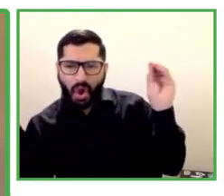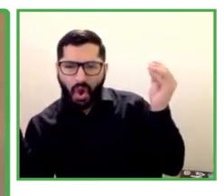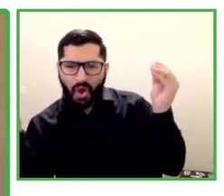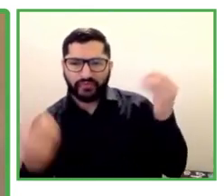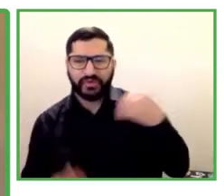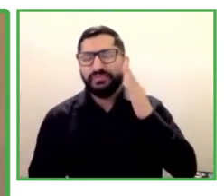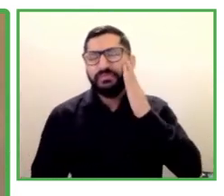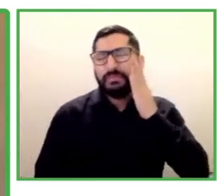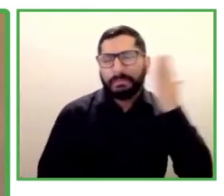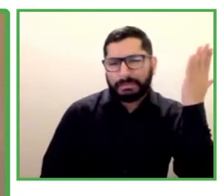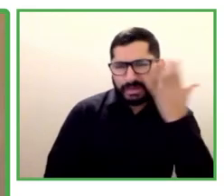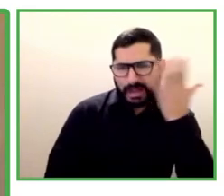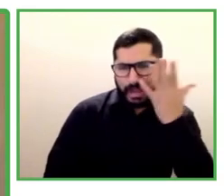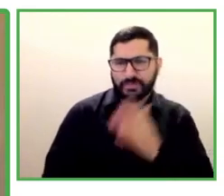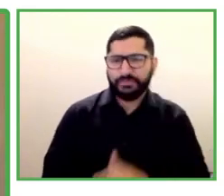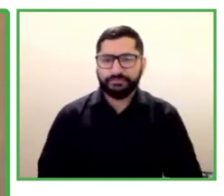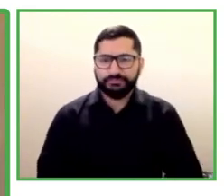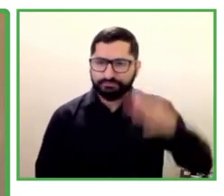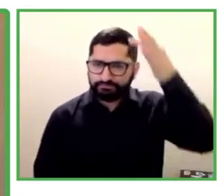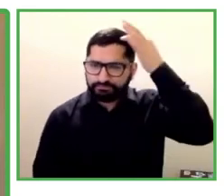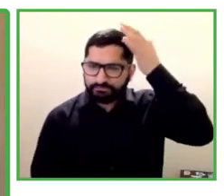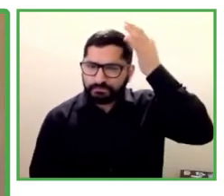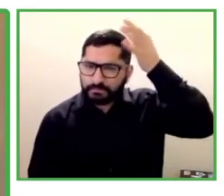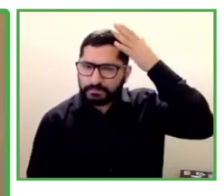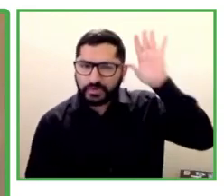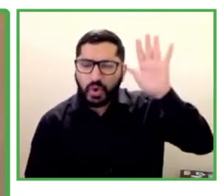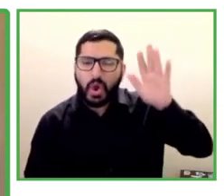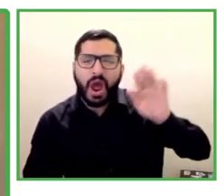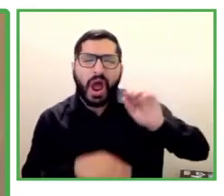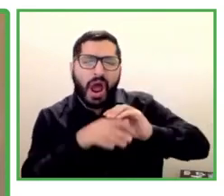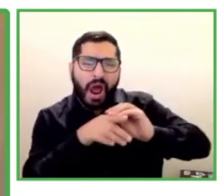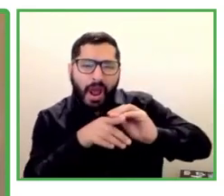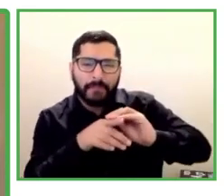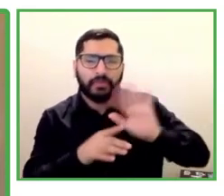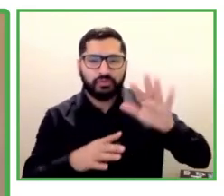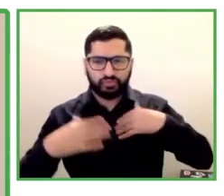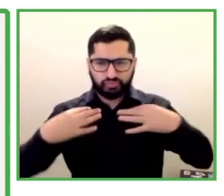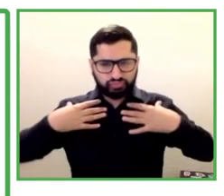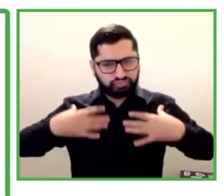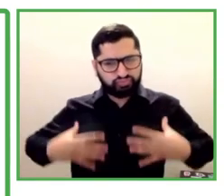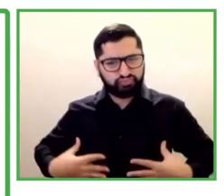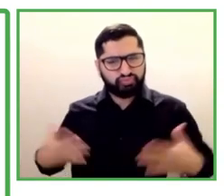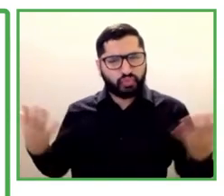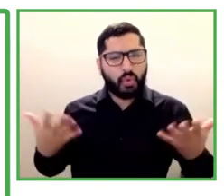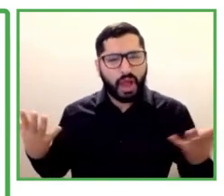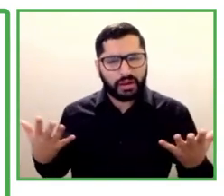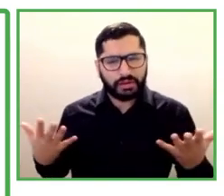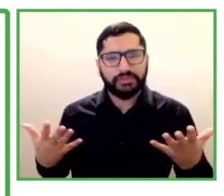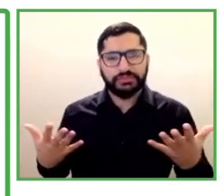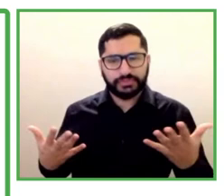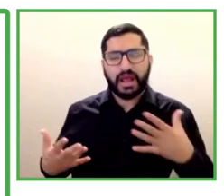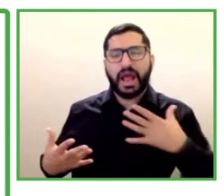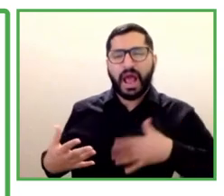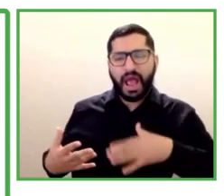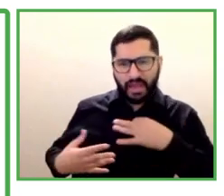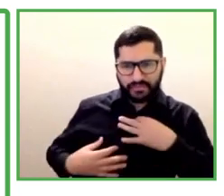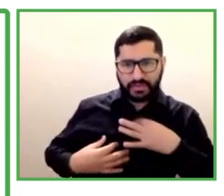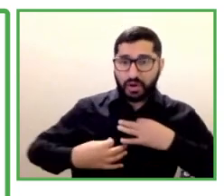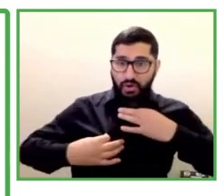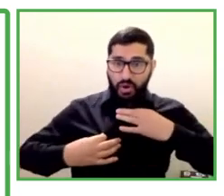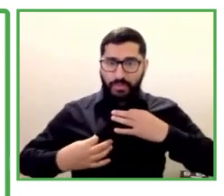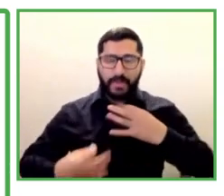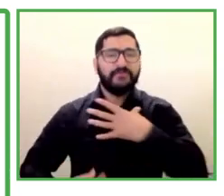My name is Alan Thomas. I am a young man with the conviction that youth with and without disabilities cannot be separated